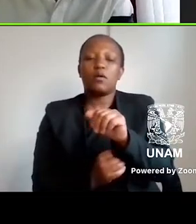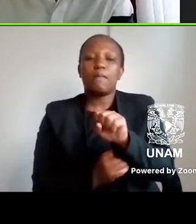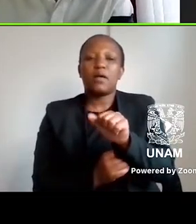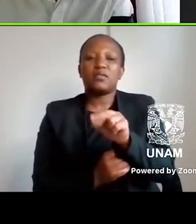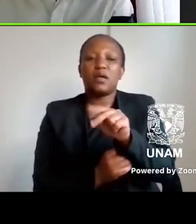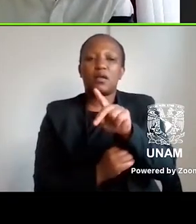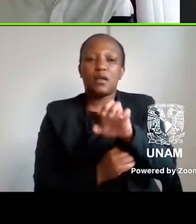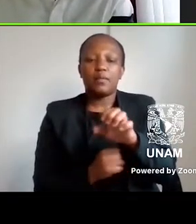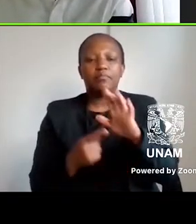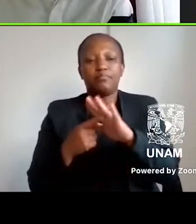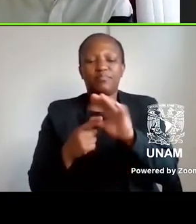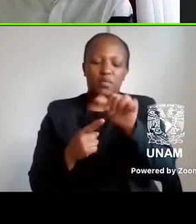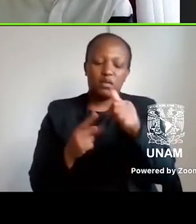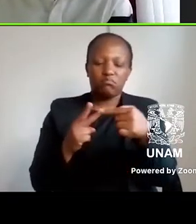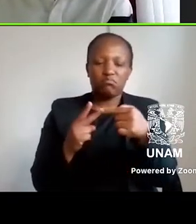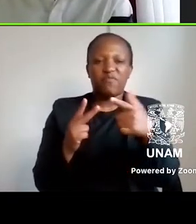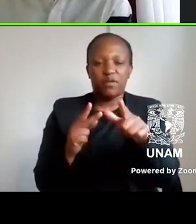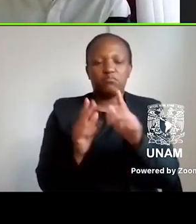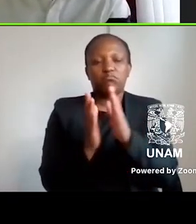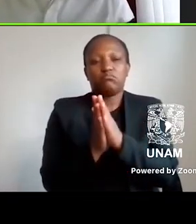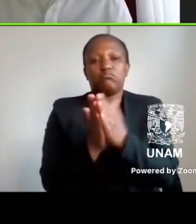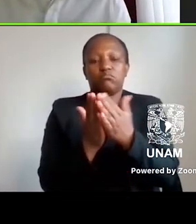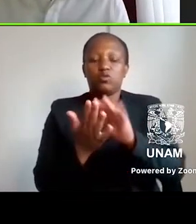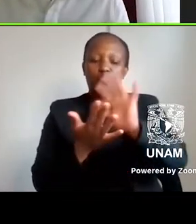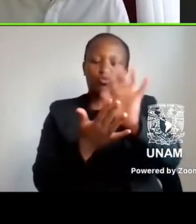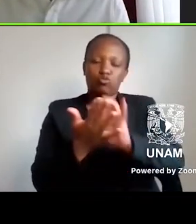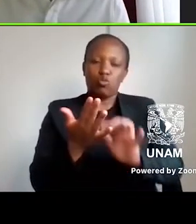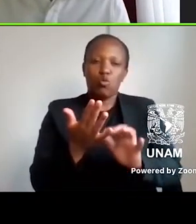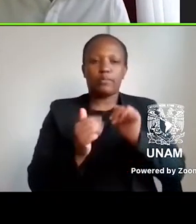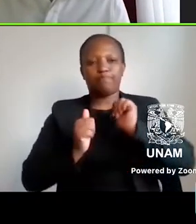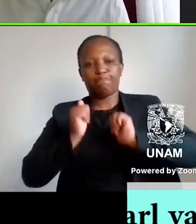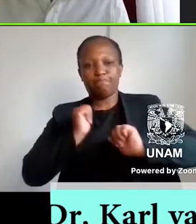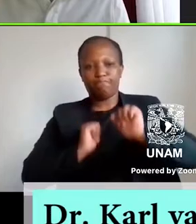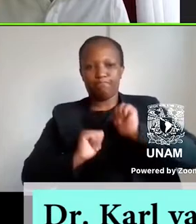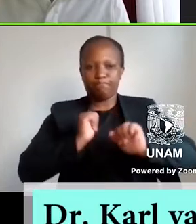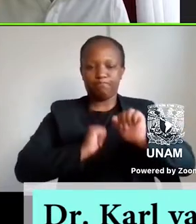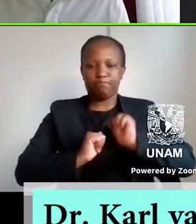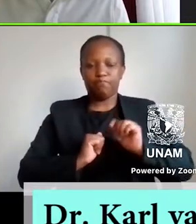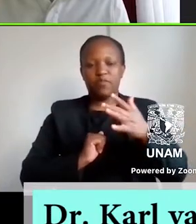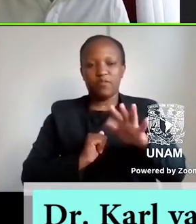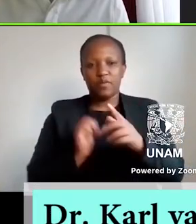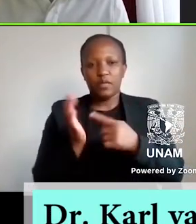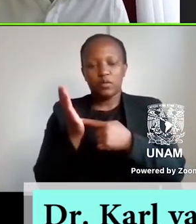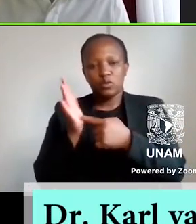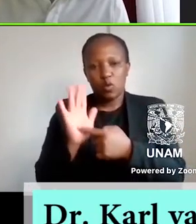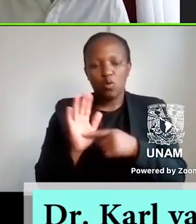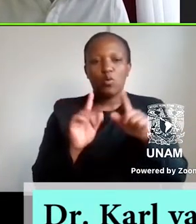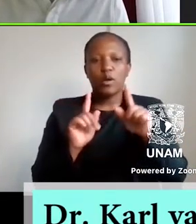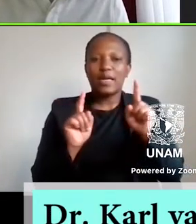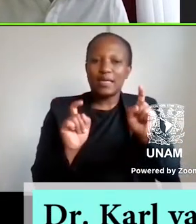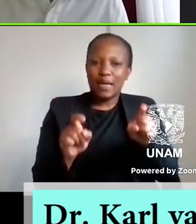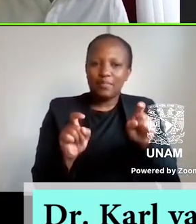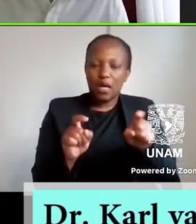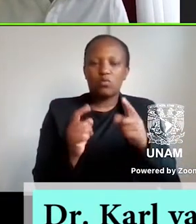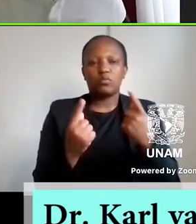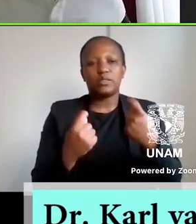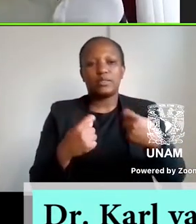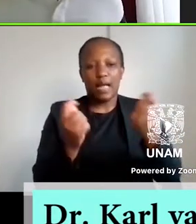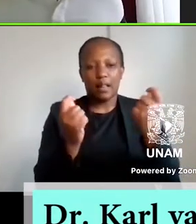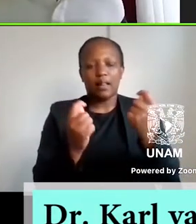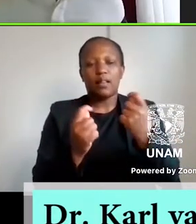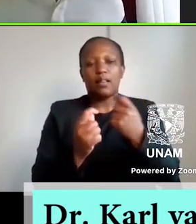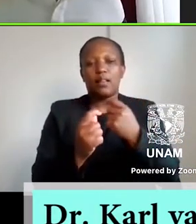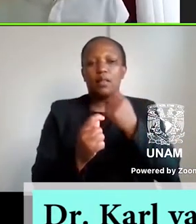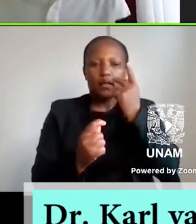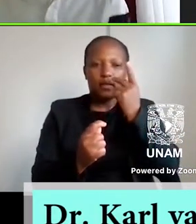Reactive. In the story, characters slump through a drug-induced haze in and around Cape Town, selling drugs, doing drugs, prevented